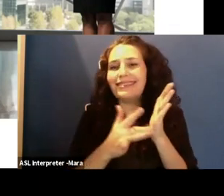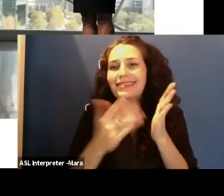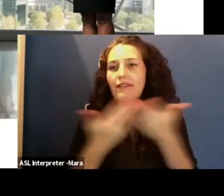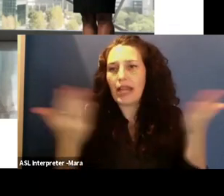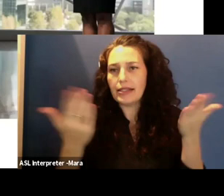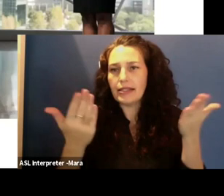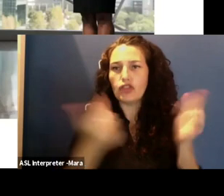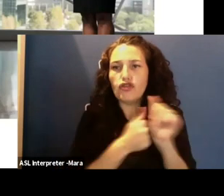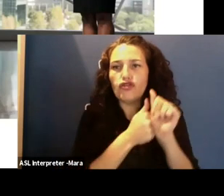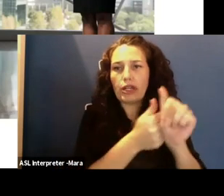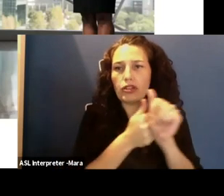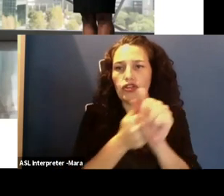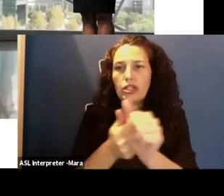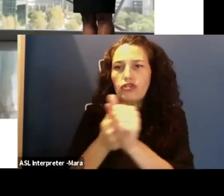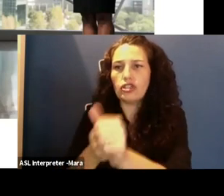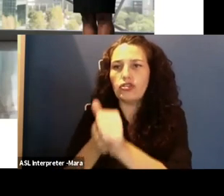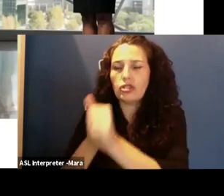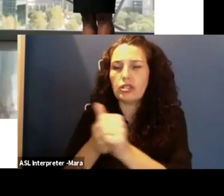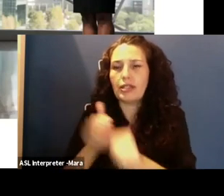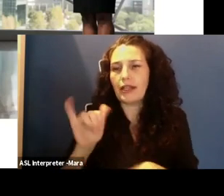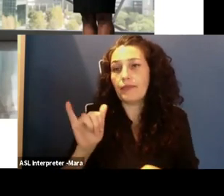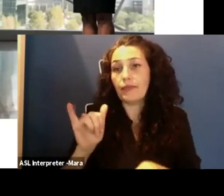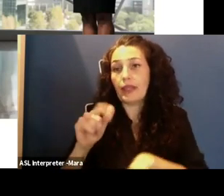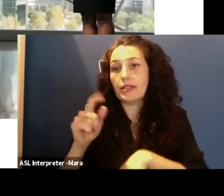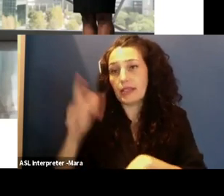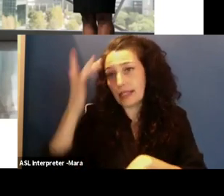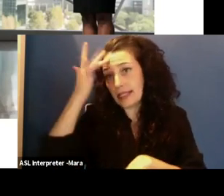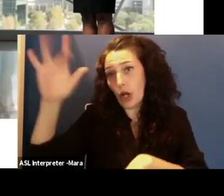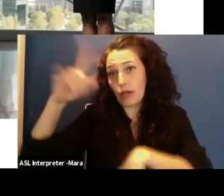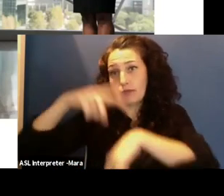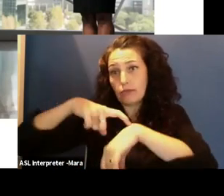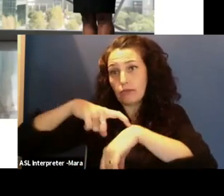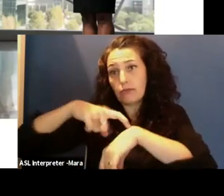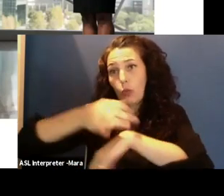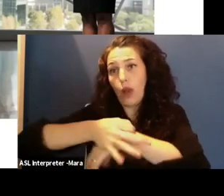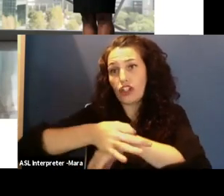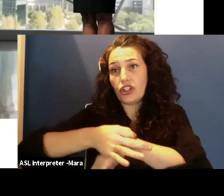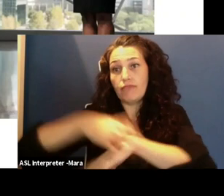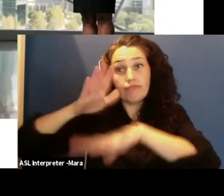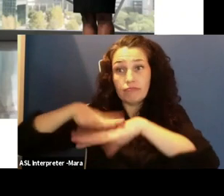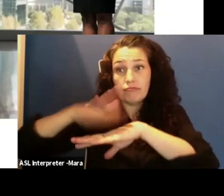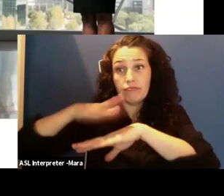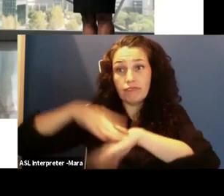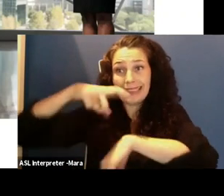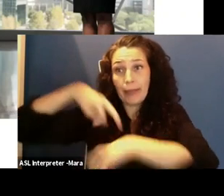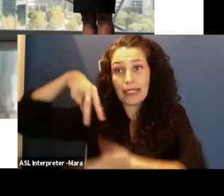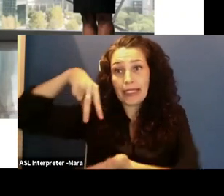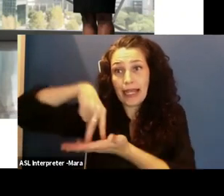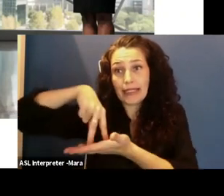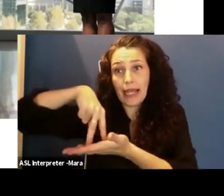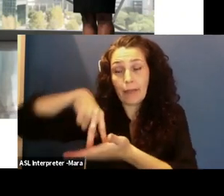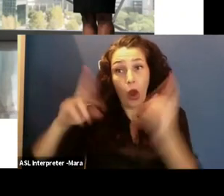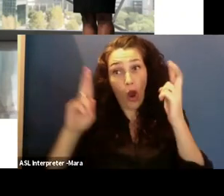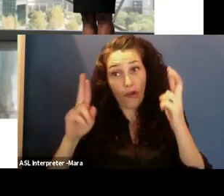watch, sometimes it'll tell you to stand up. Hopefully you've been standing up during this pandemic and getting some exercise in. I definitely have. But